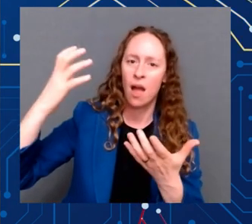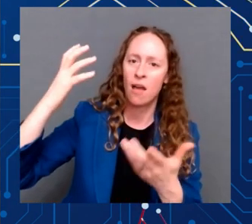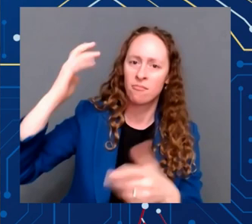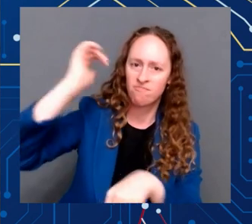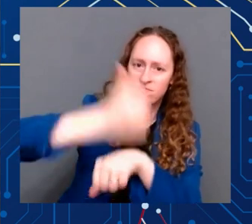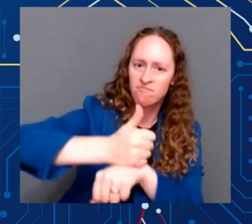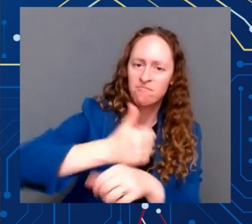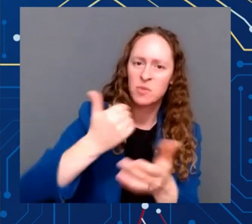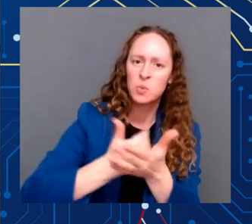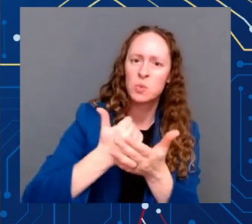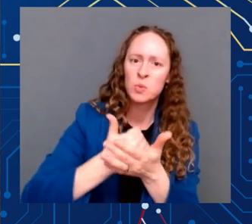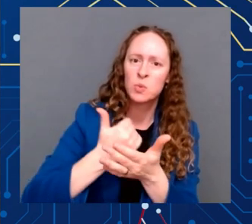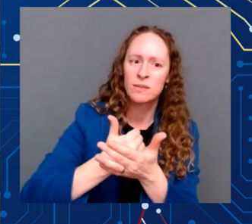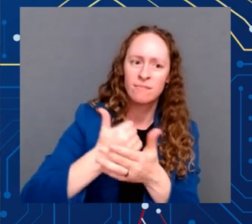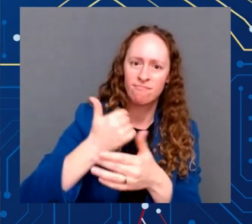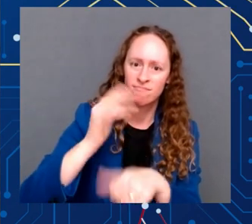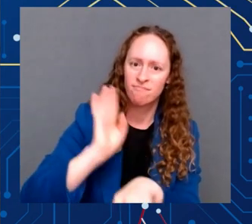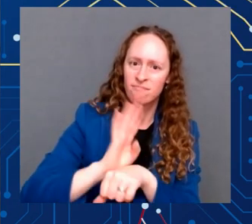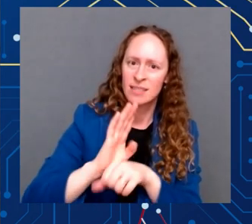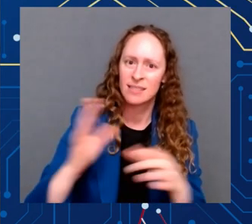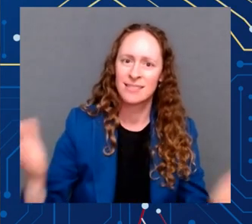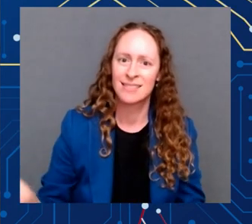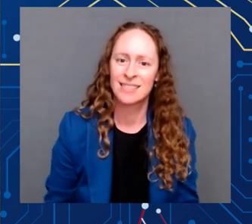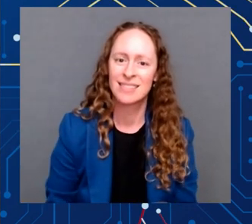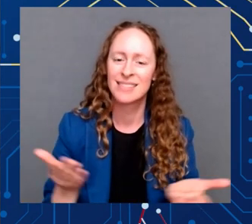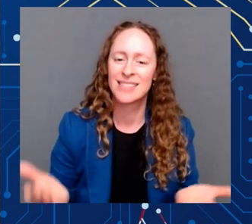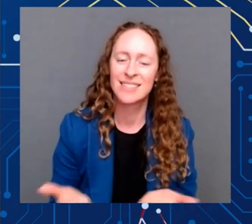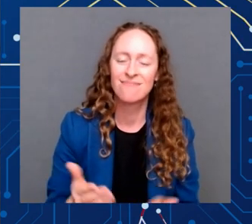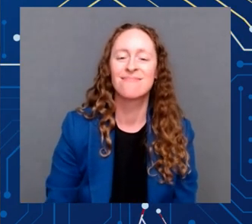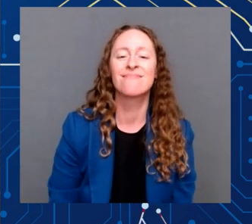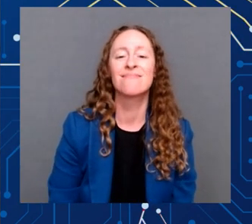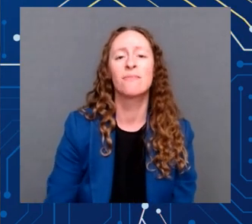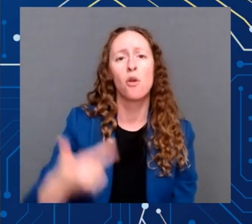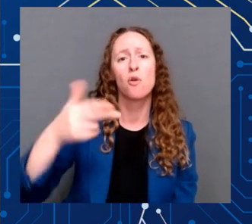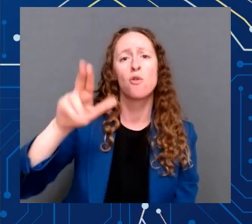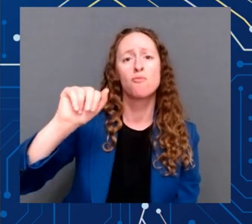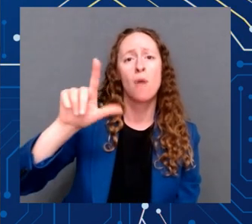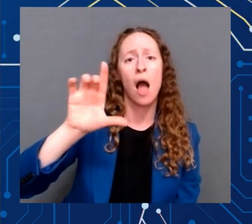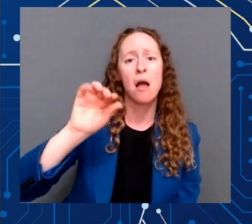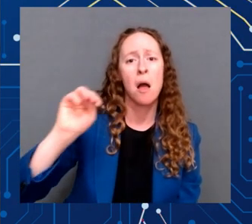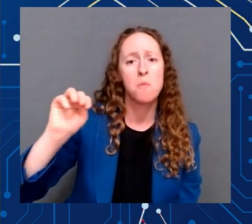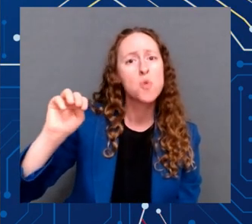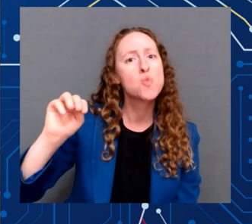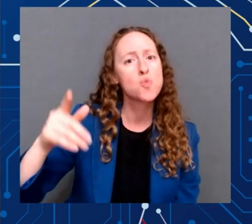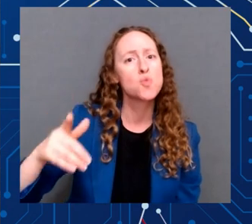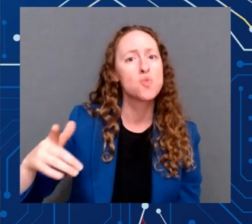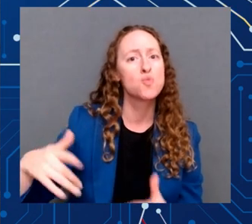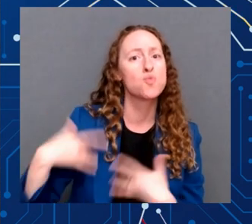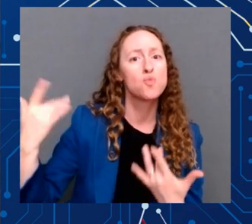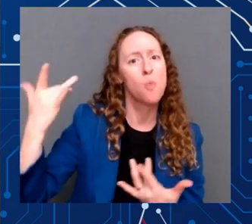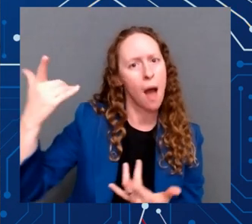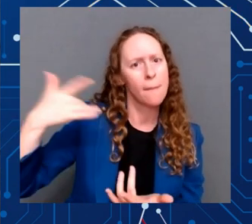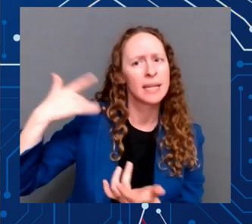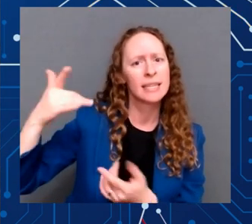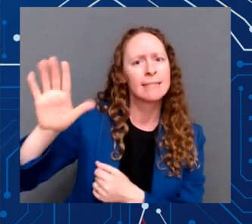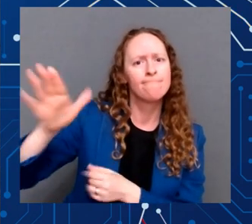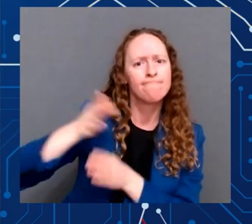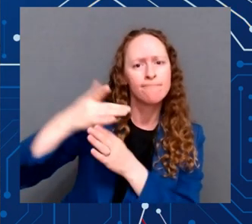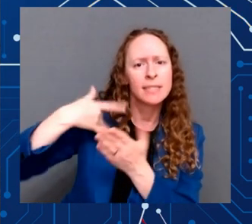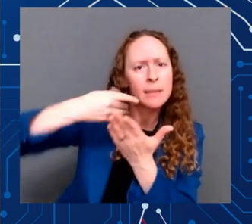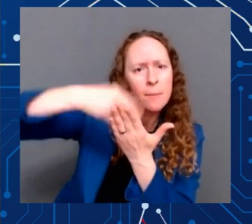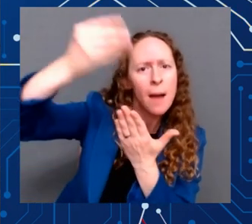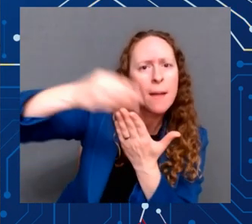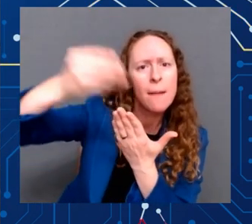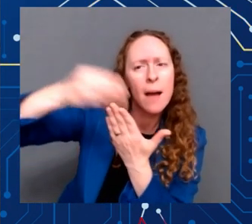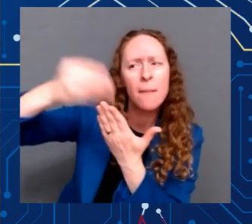Qualcomm is one of the world's largest buyers of chips. It's planning to increase its chip production by up to 50 percent over the next five